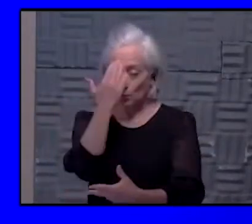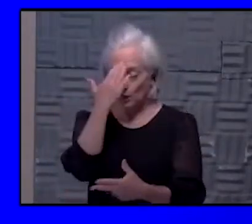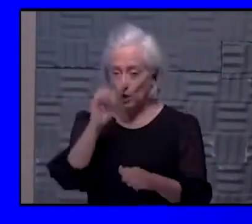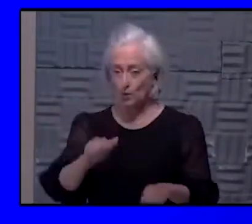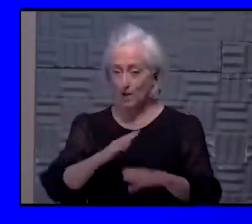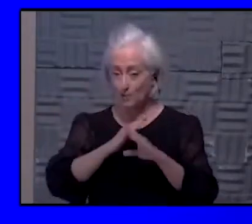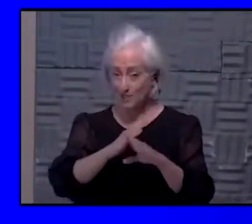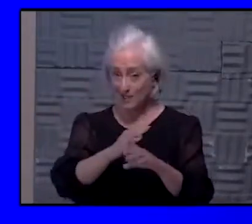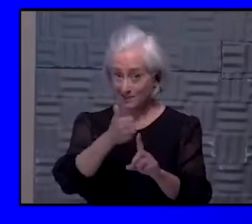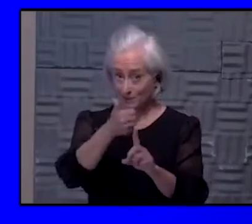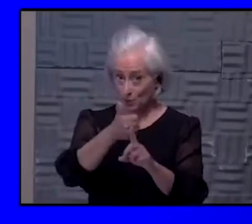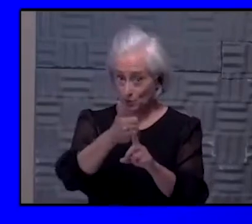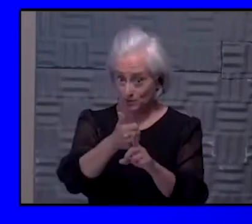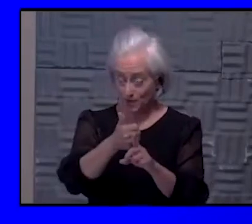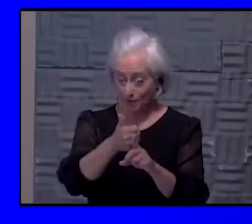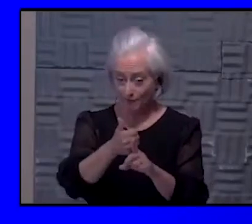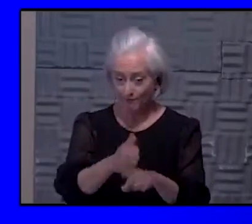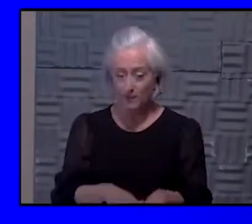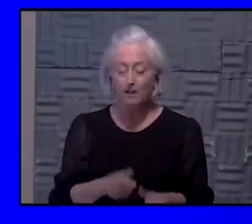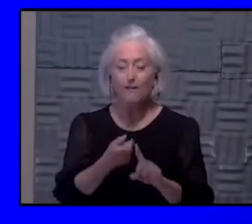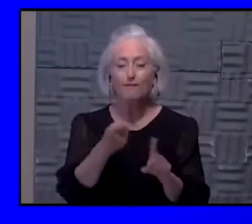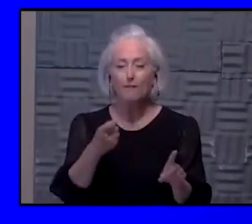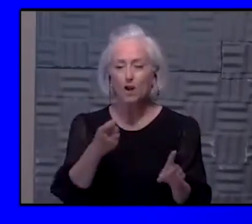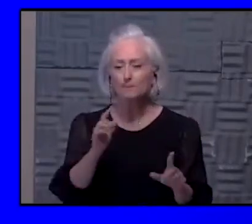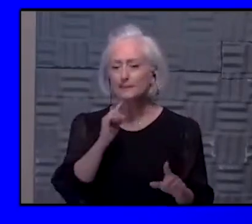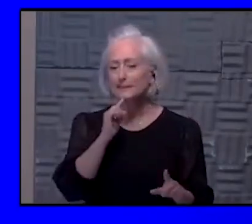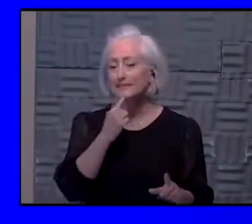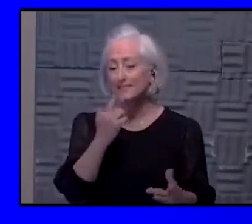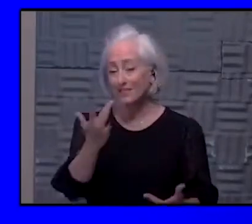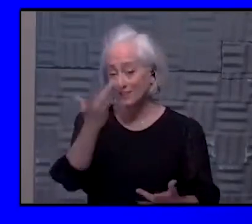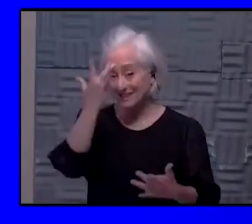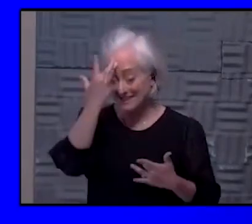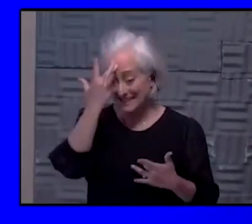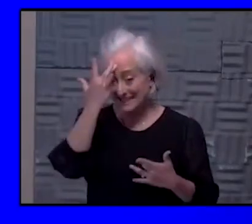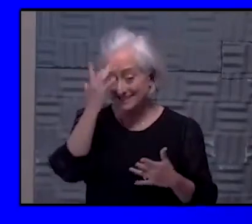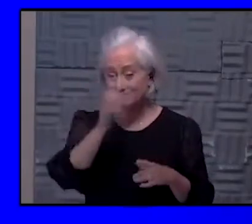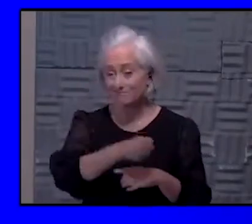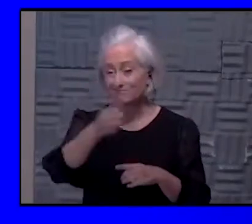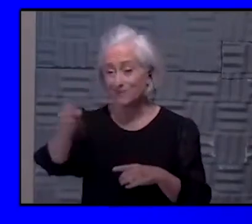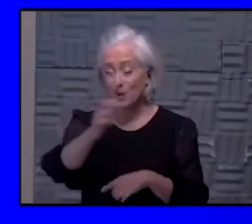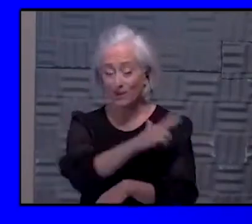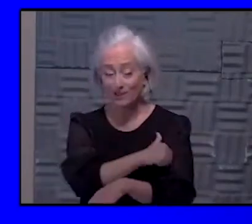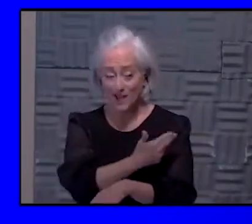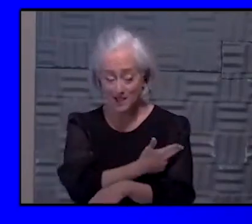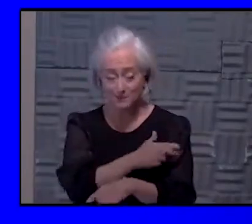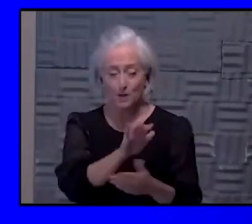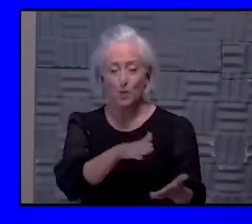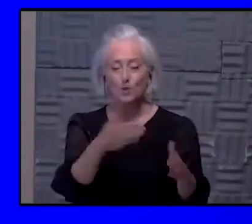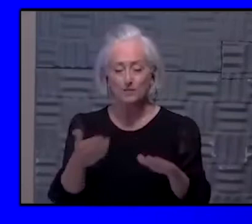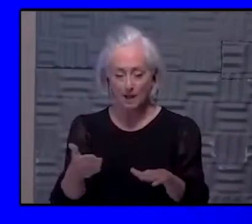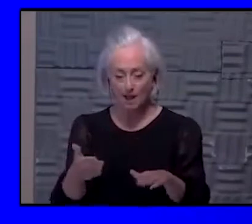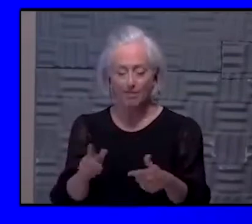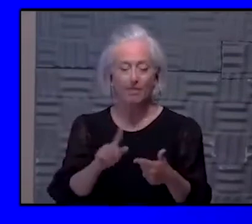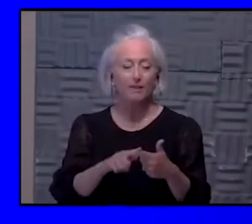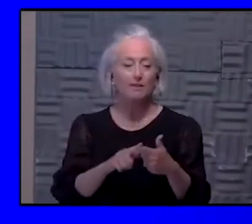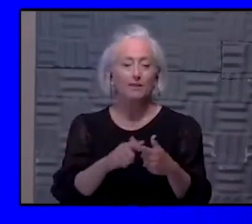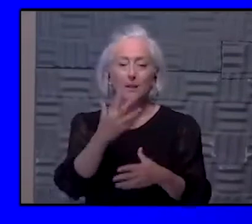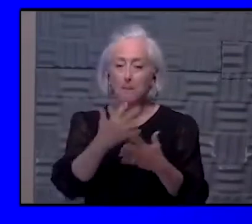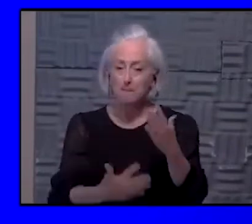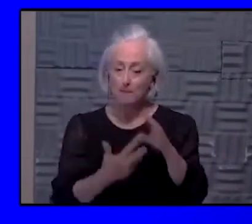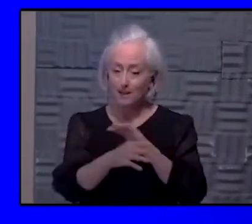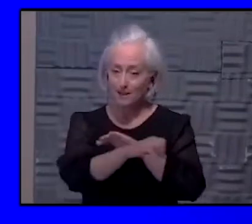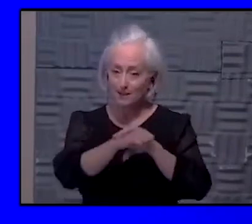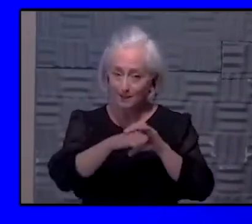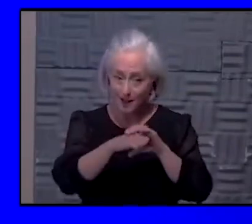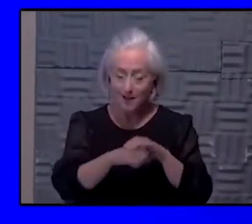individually from severe disease, hospitalization, and death, but also your risk of long-haul symptoms, blood clots, things of that nature.